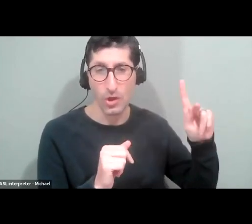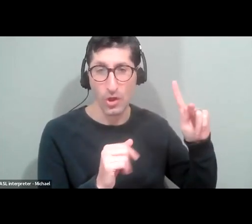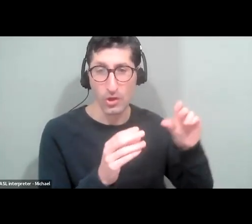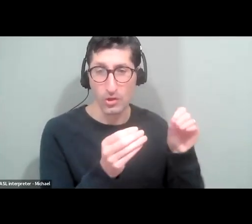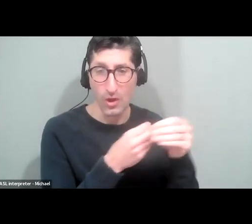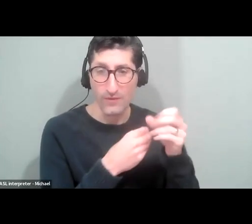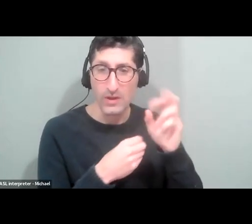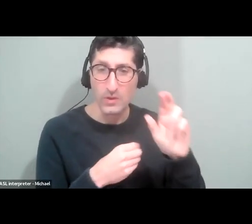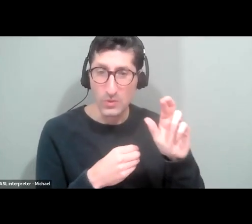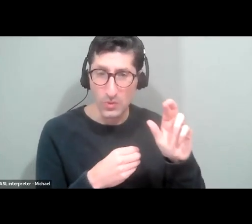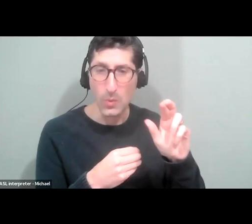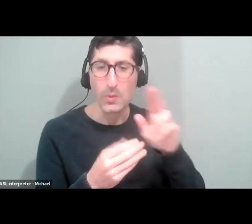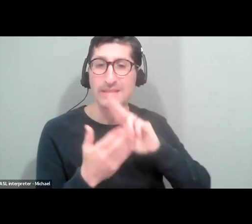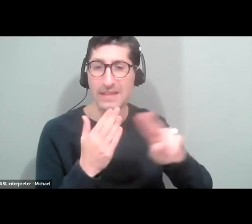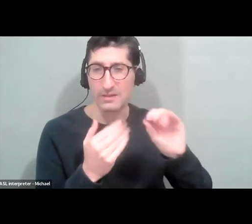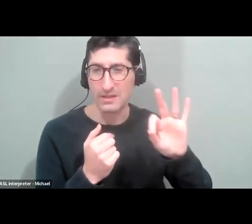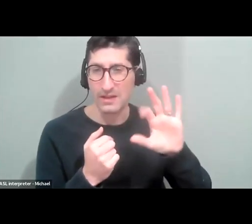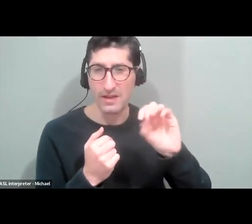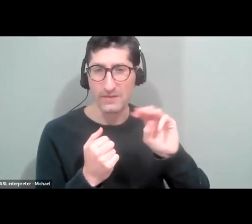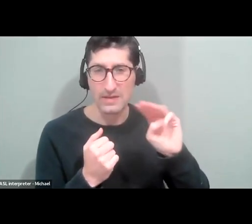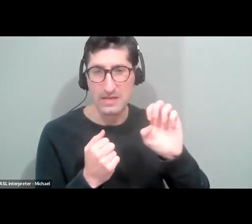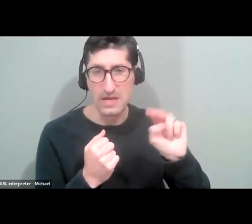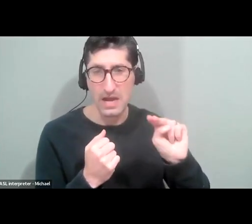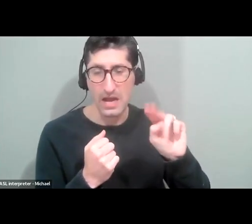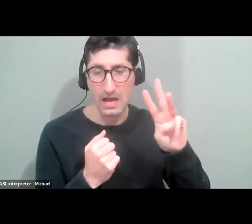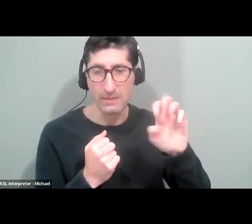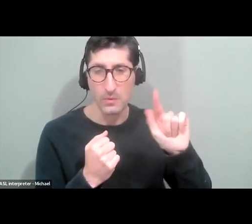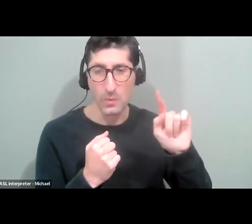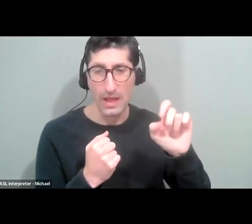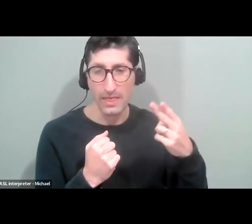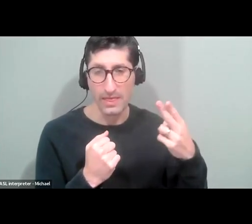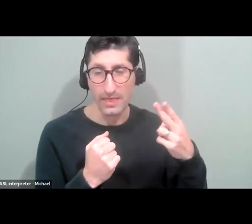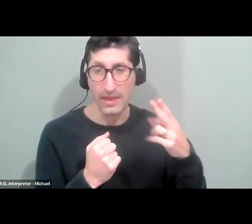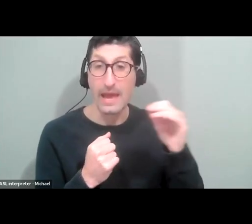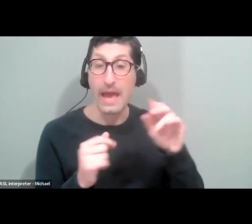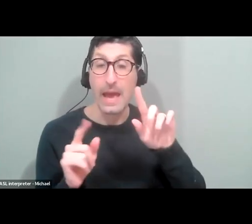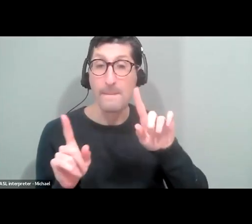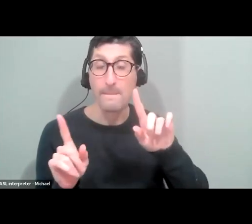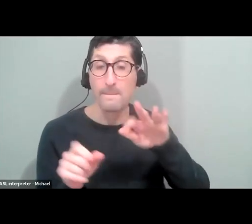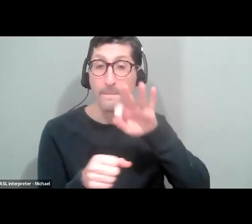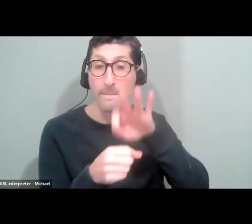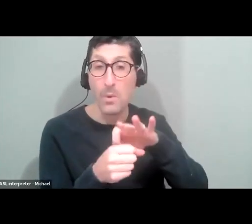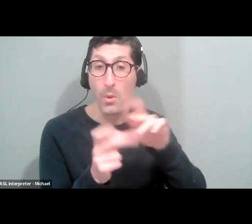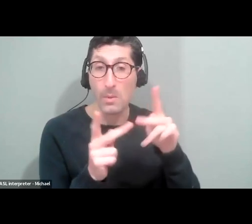Um, poll worker training should also cover a variety of different issues. Um,